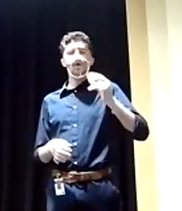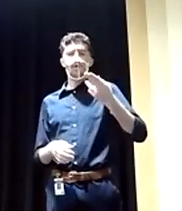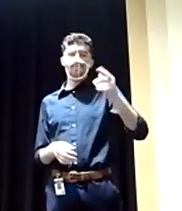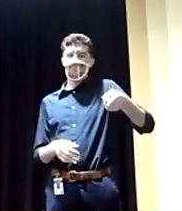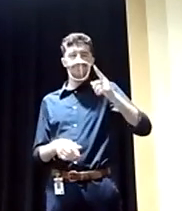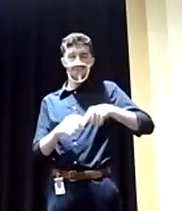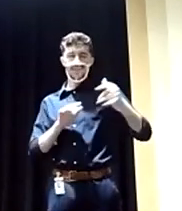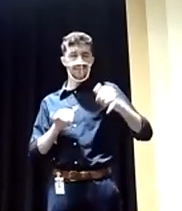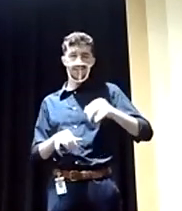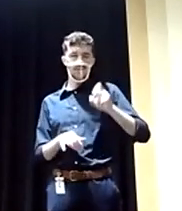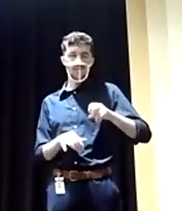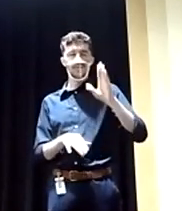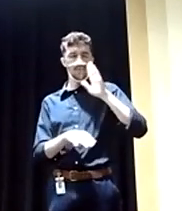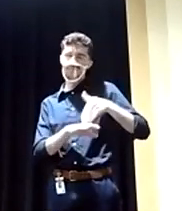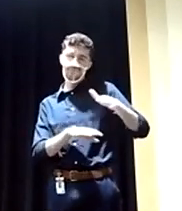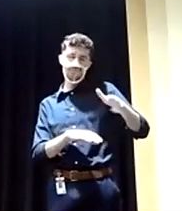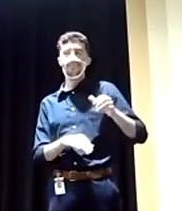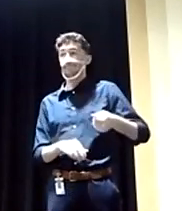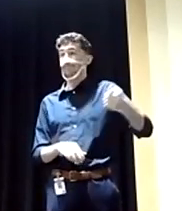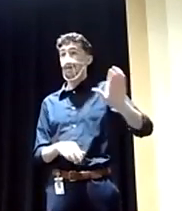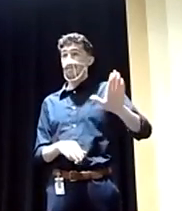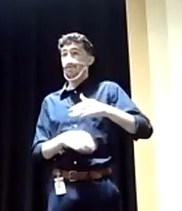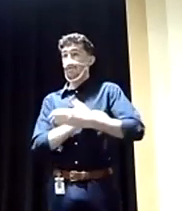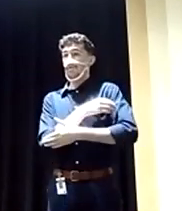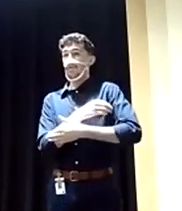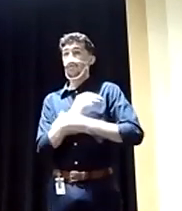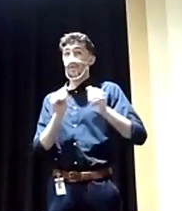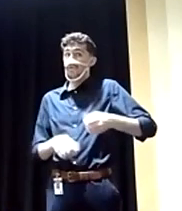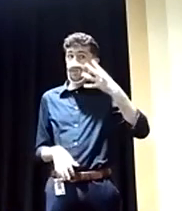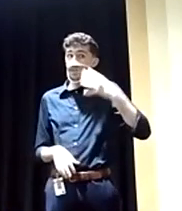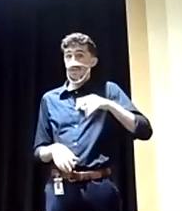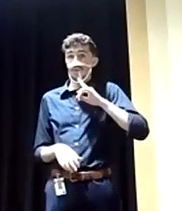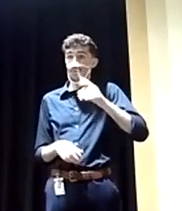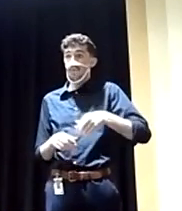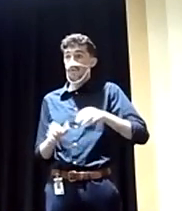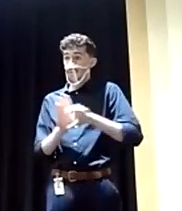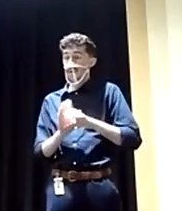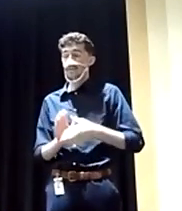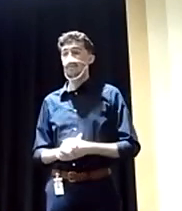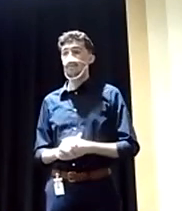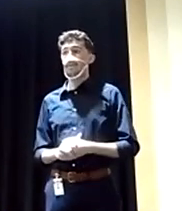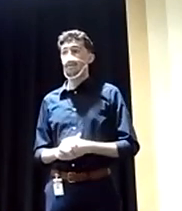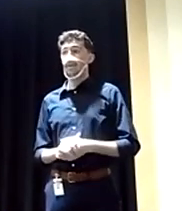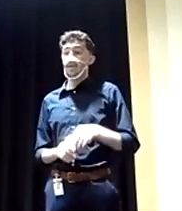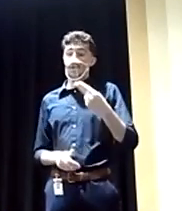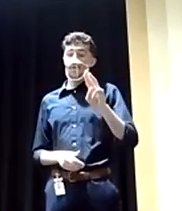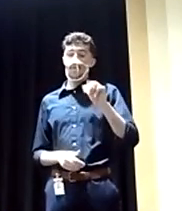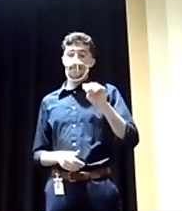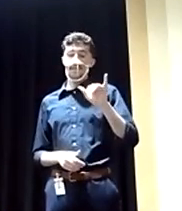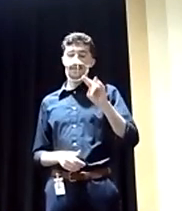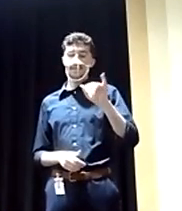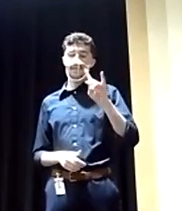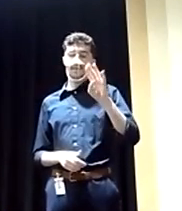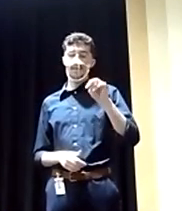mean, that's the reality. And that's why we should be extending this. There's a great quote. Humanitarianism doesn't become a